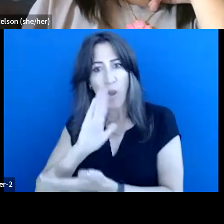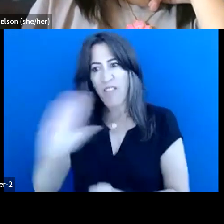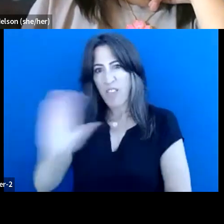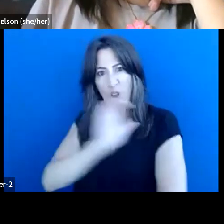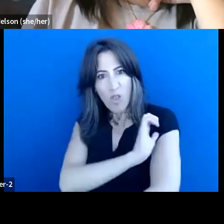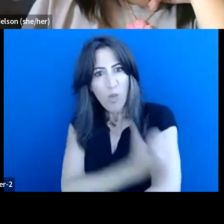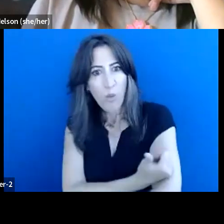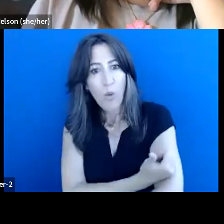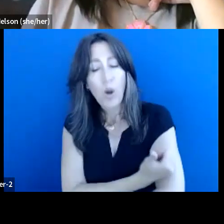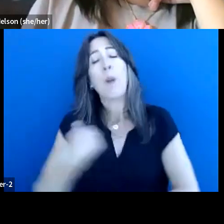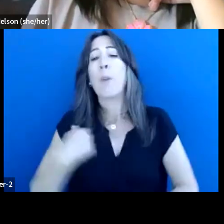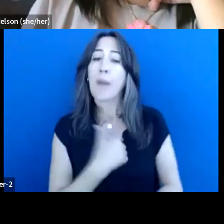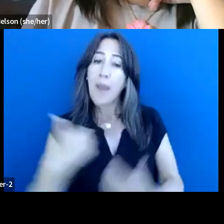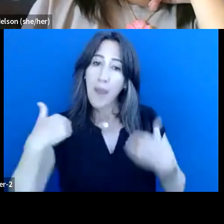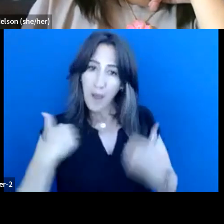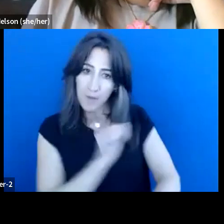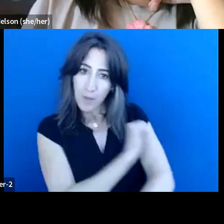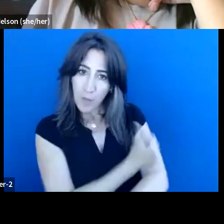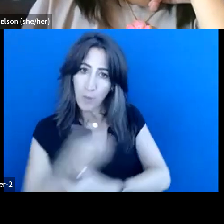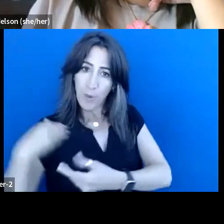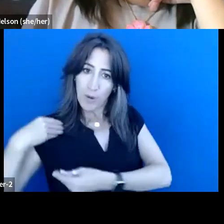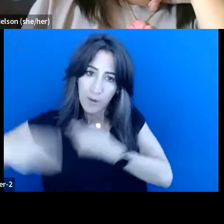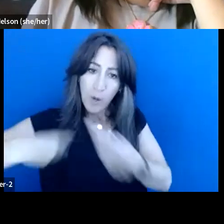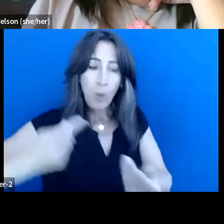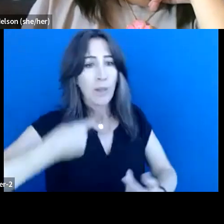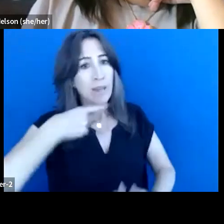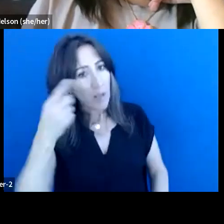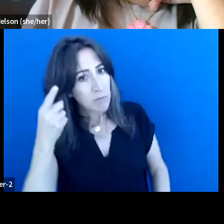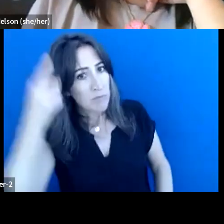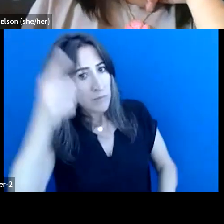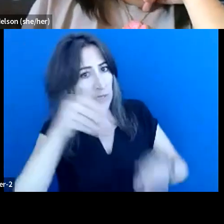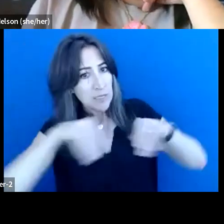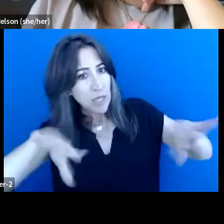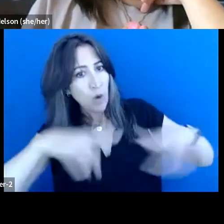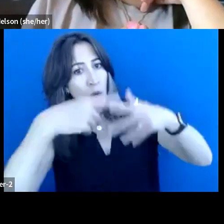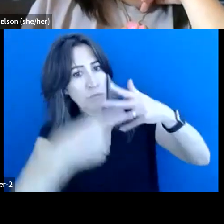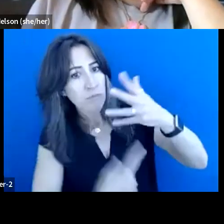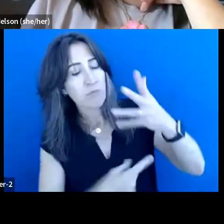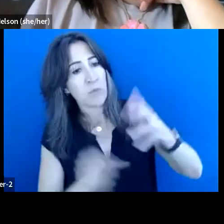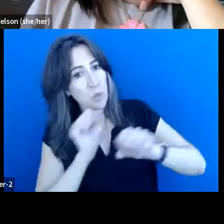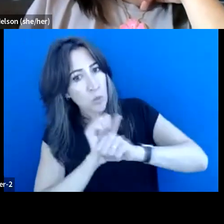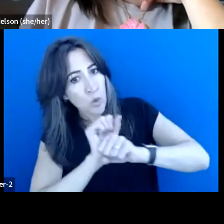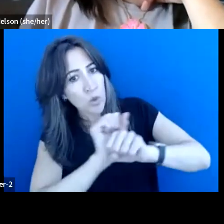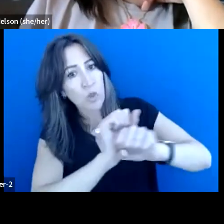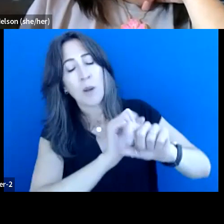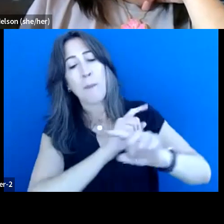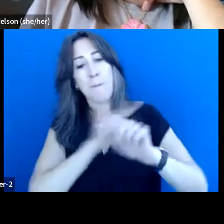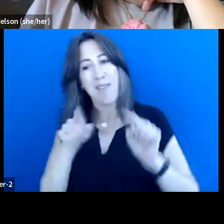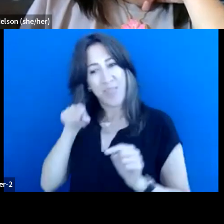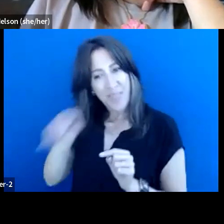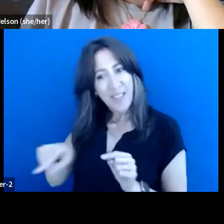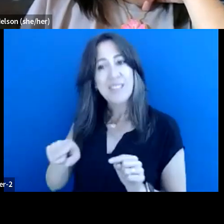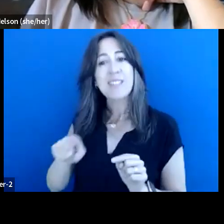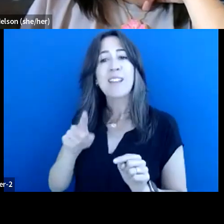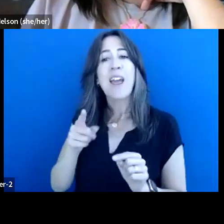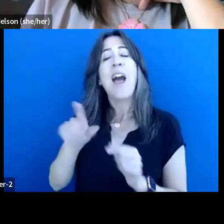that authority inherently. Anyway, we tell them to leave our territory. We do all of those pieces, but this is just a sort of extra